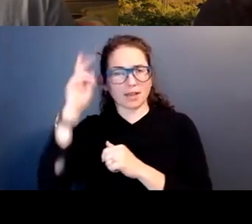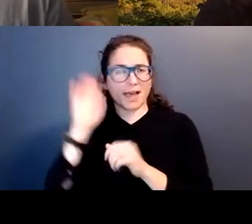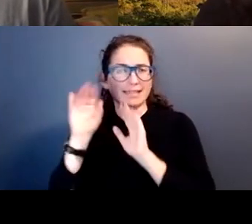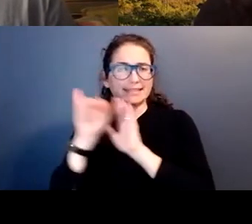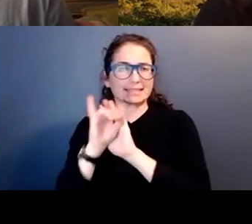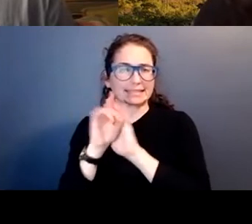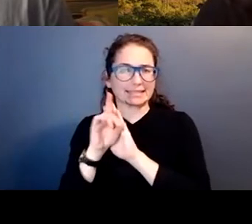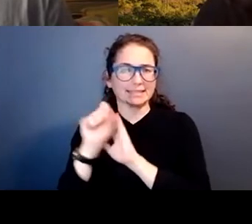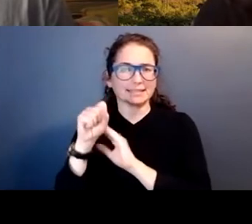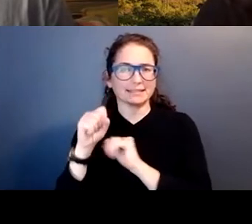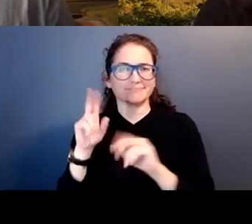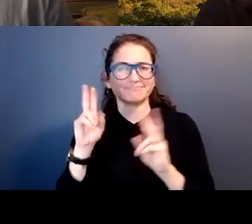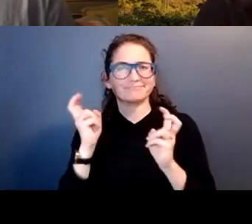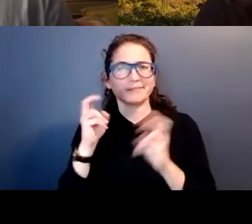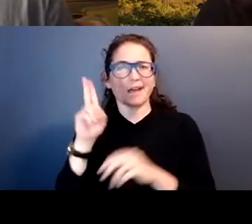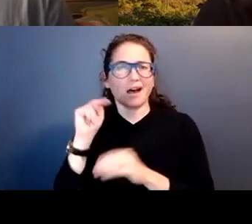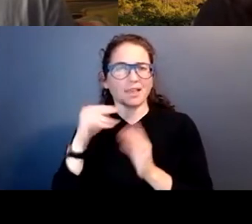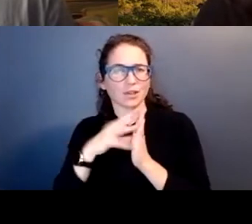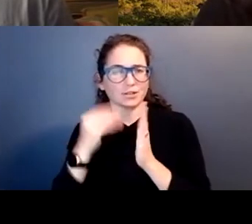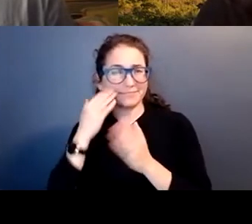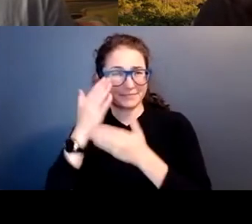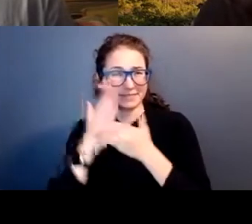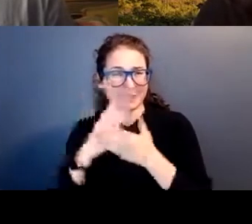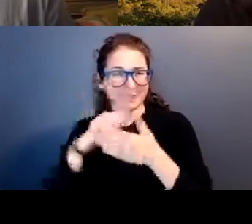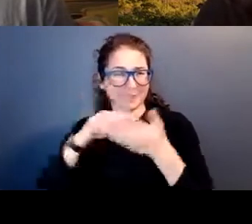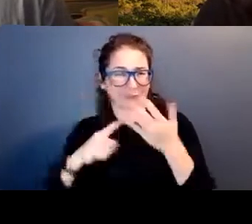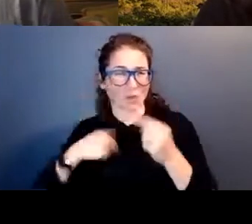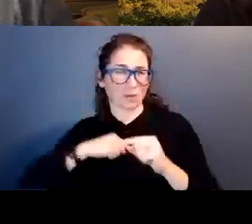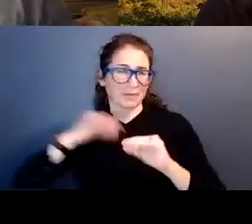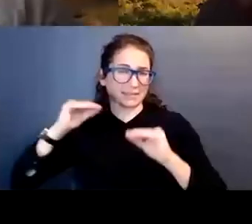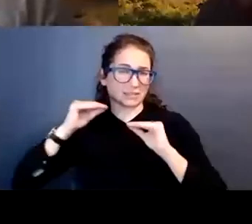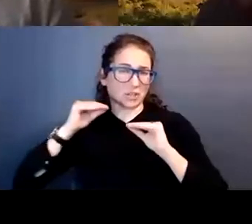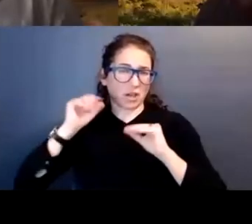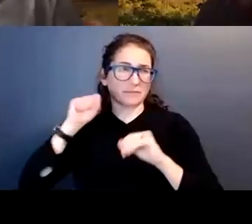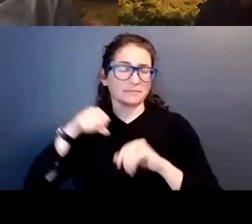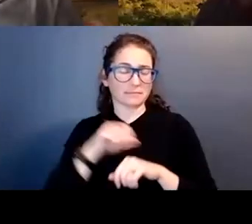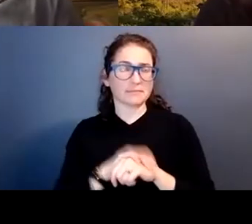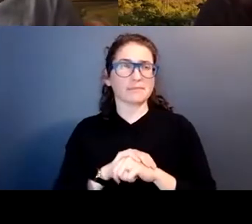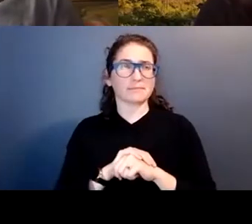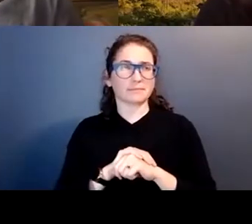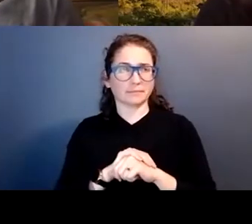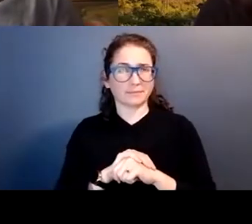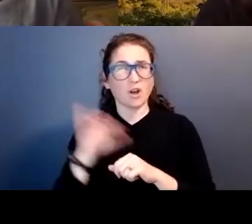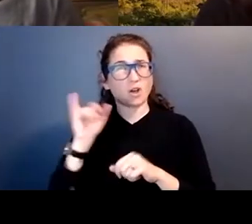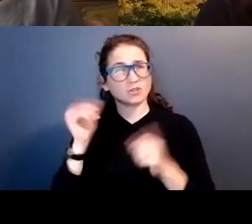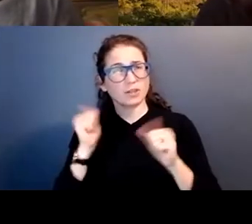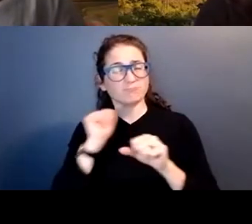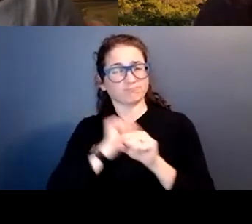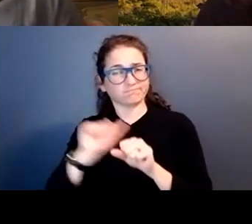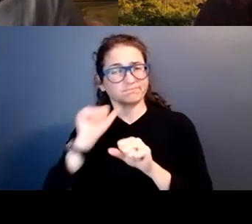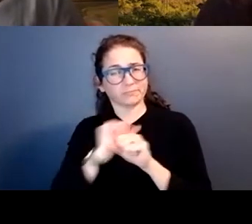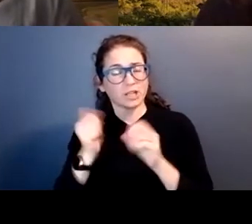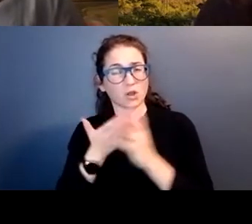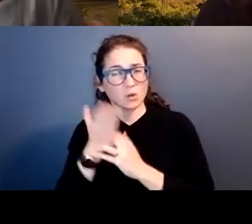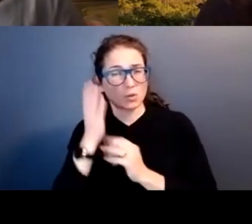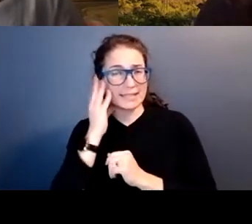unlearning some of the stuff we had been taught. And working hard through experience,